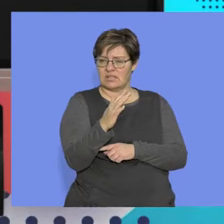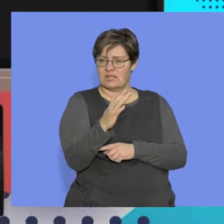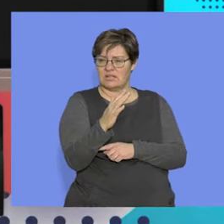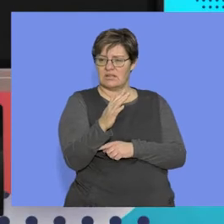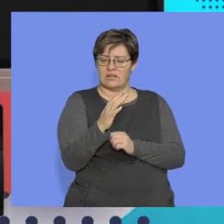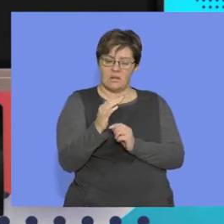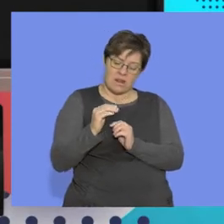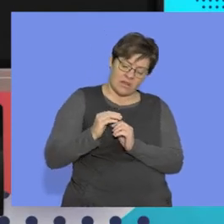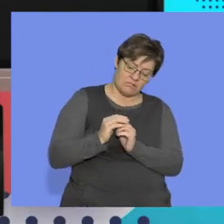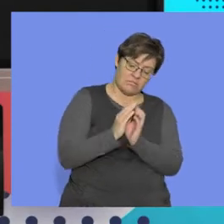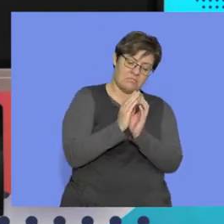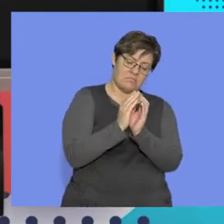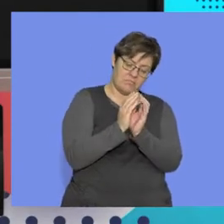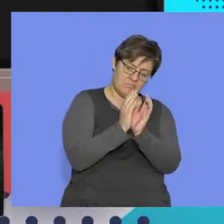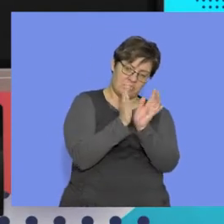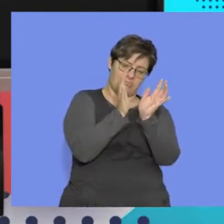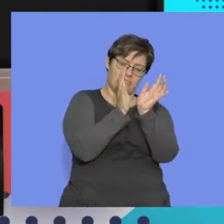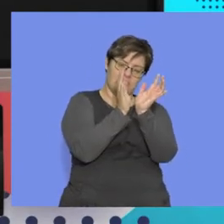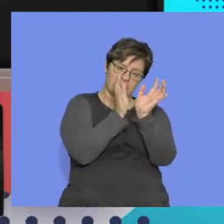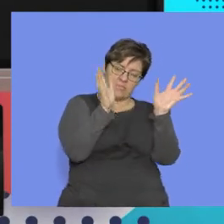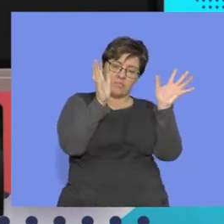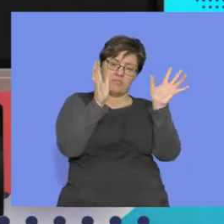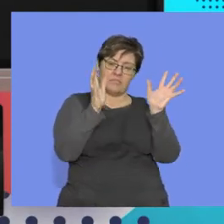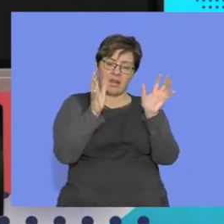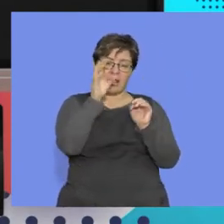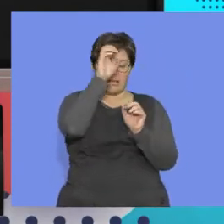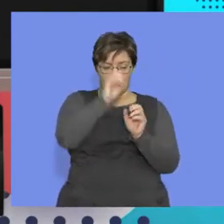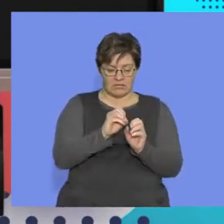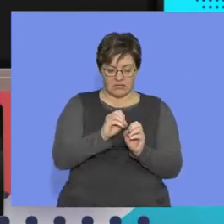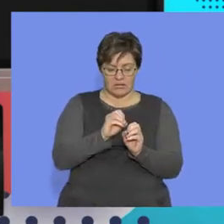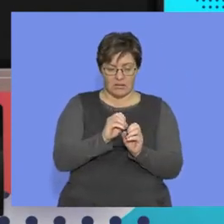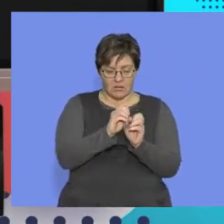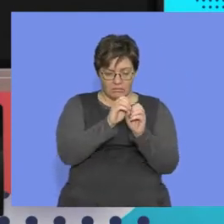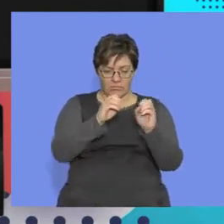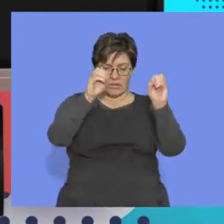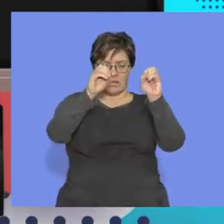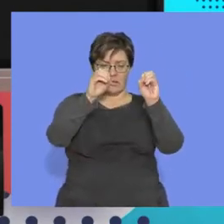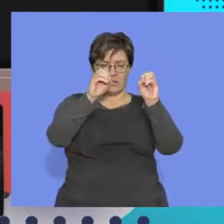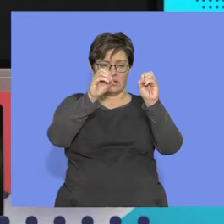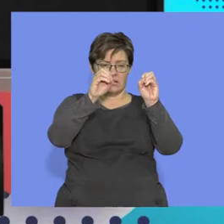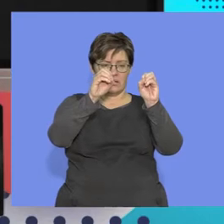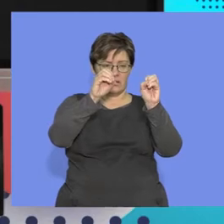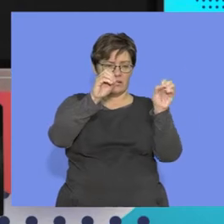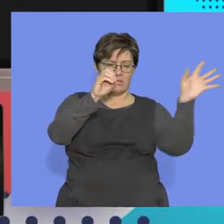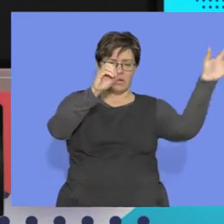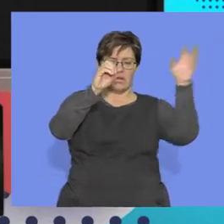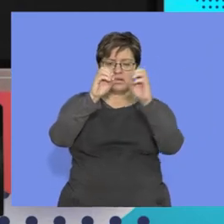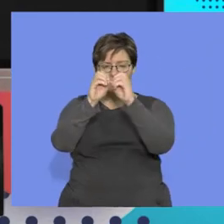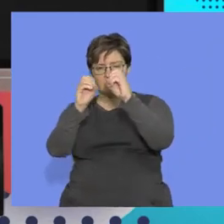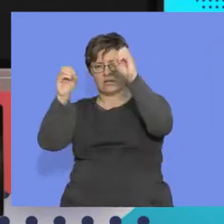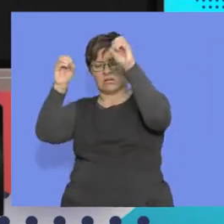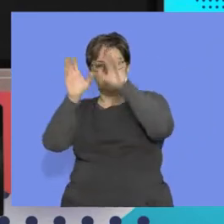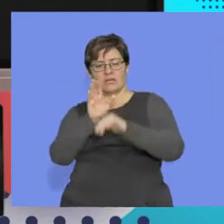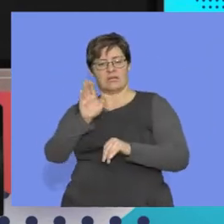me, what happened that my ancestors are on that branch? That must mean